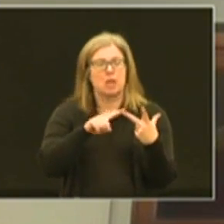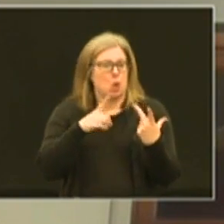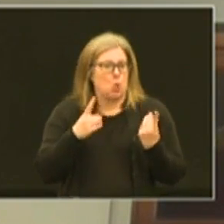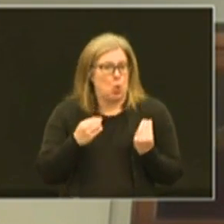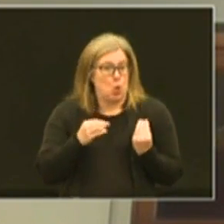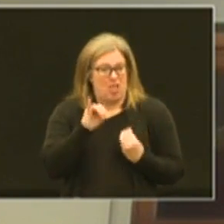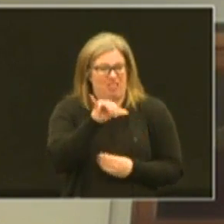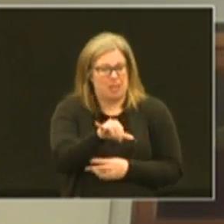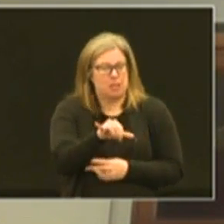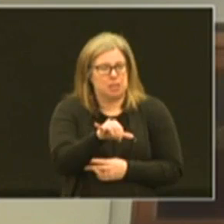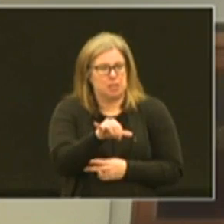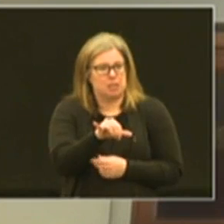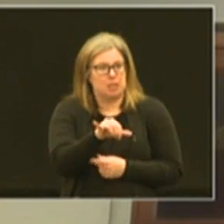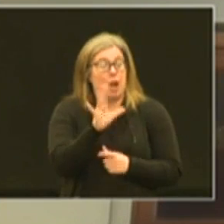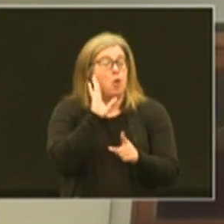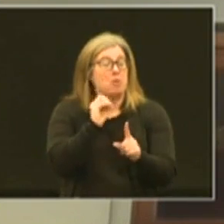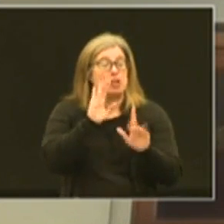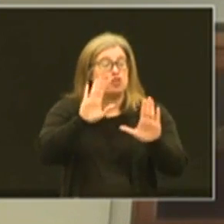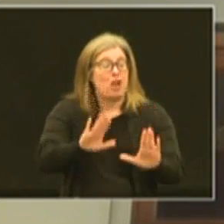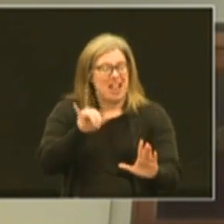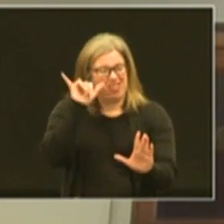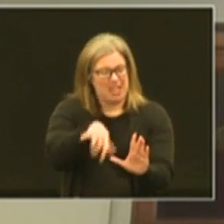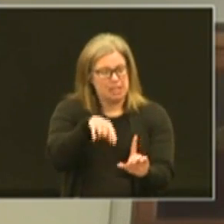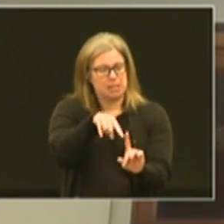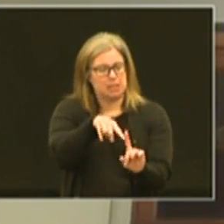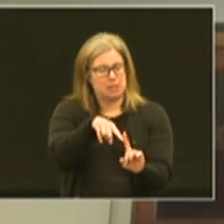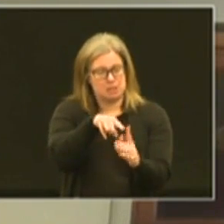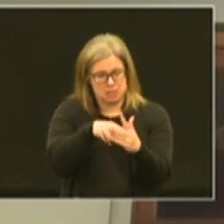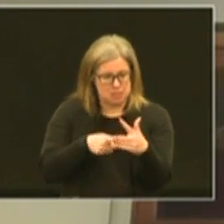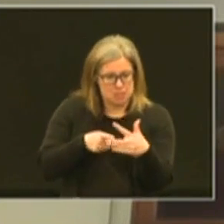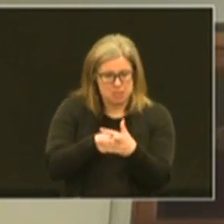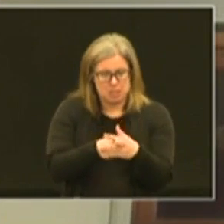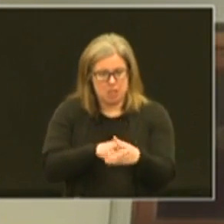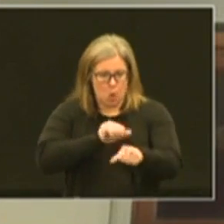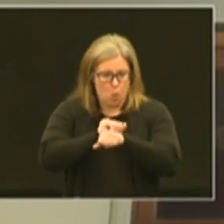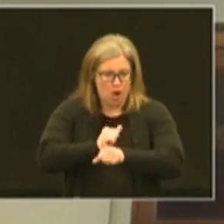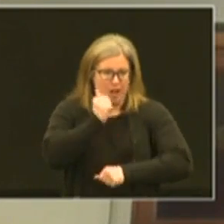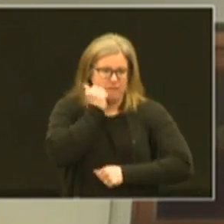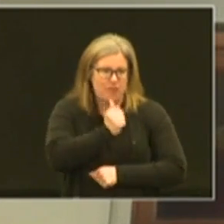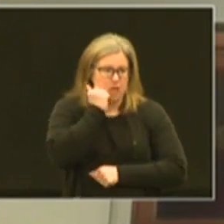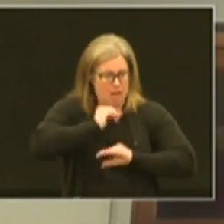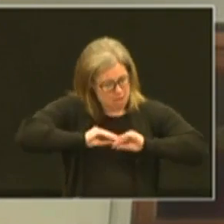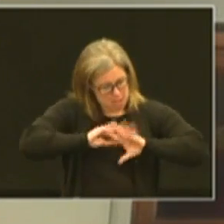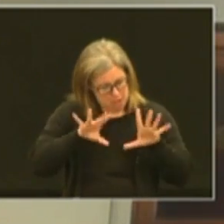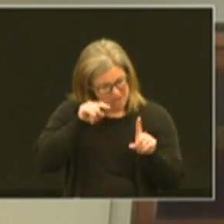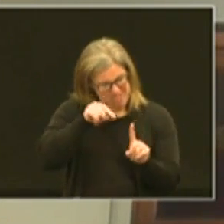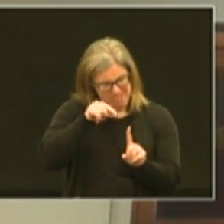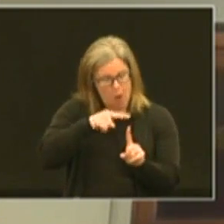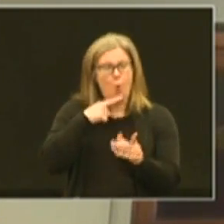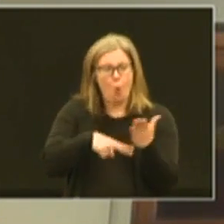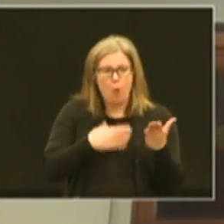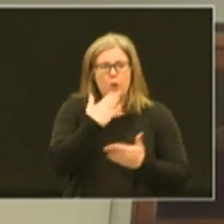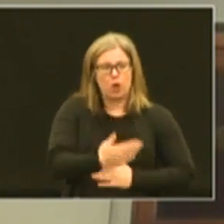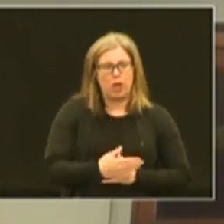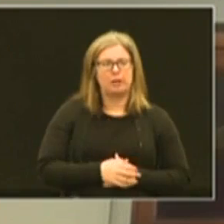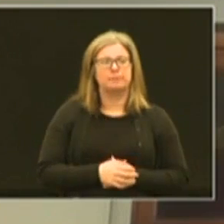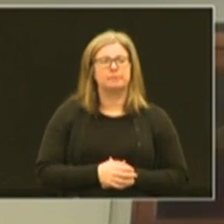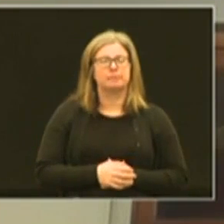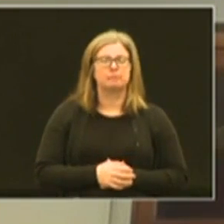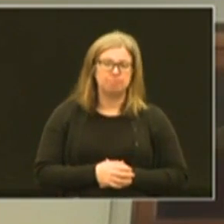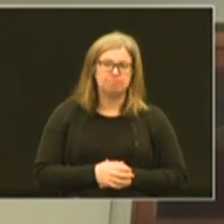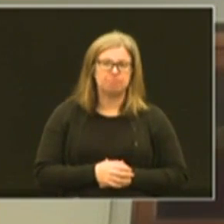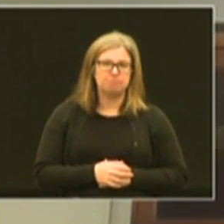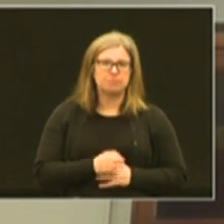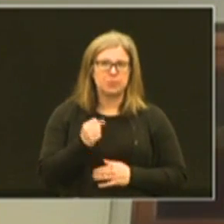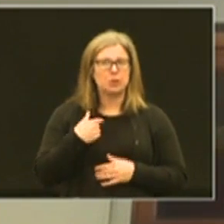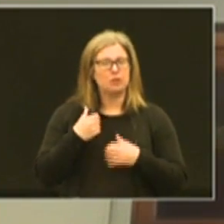what we're going to do and we're going to be great at it we're going to drill it and work it every day and we're going to be clear about what we're good at and so